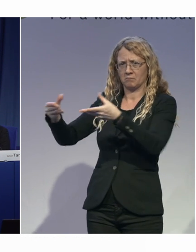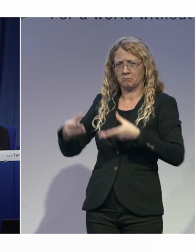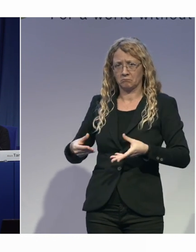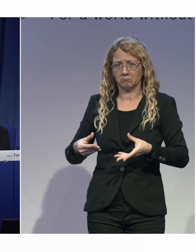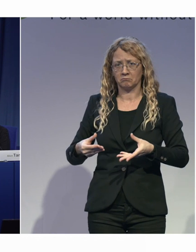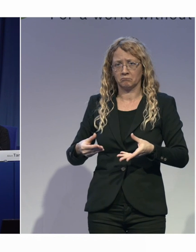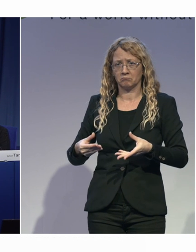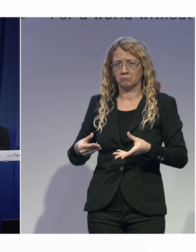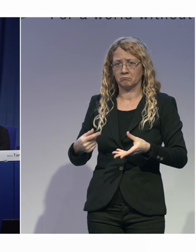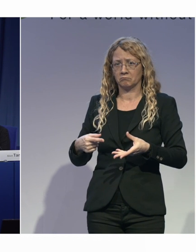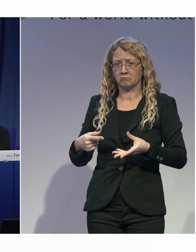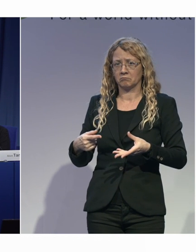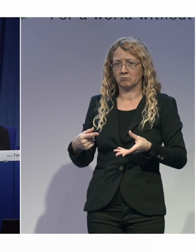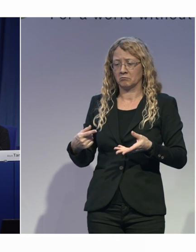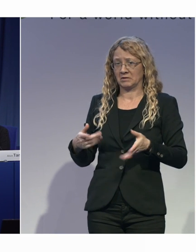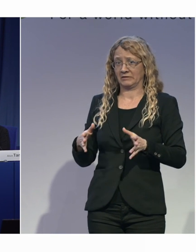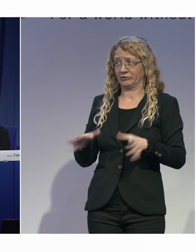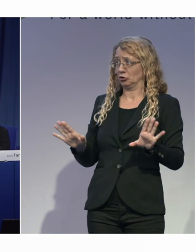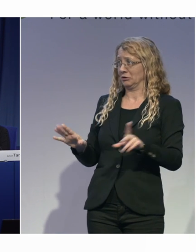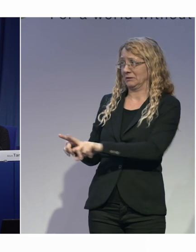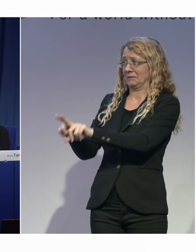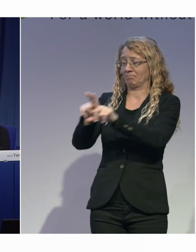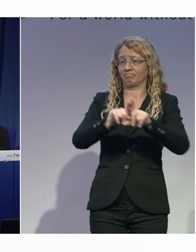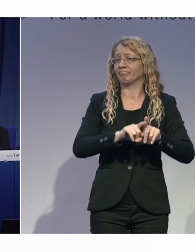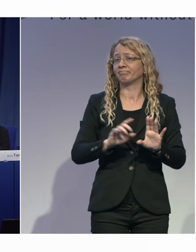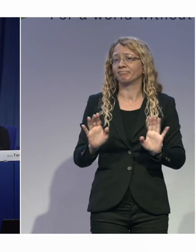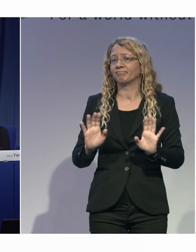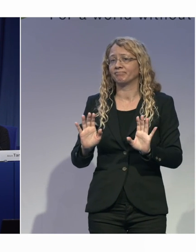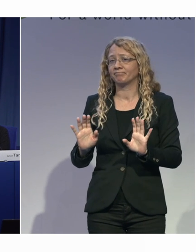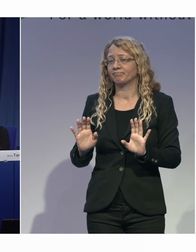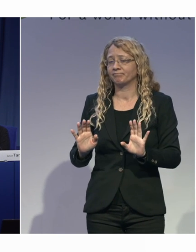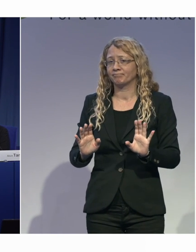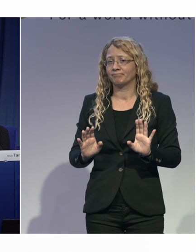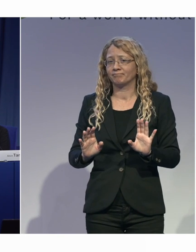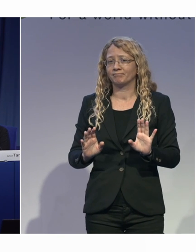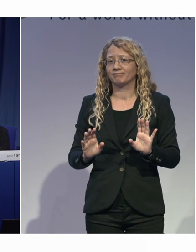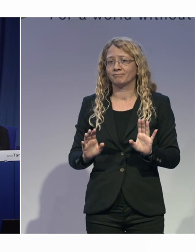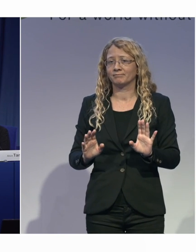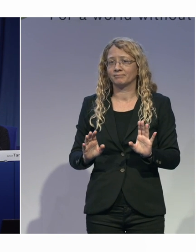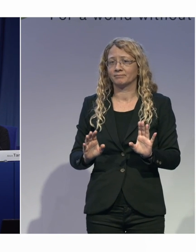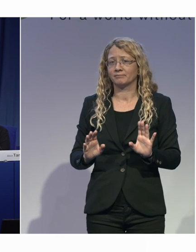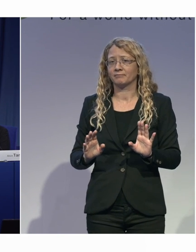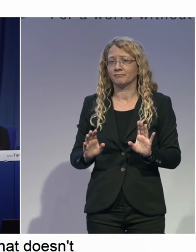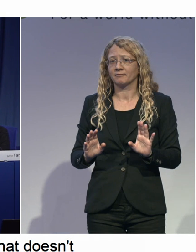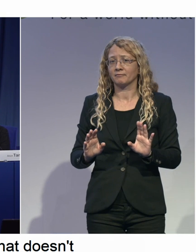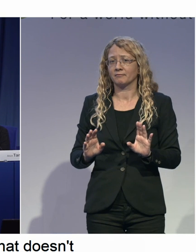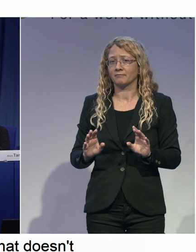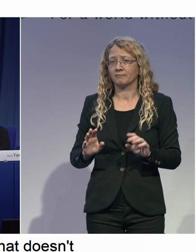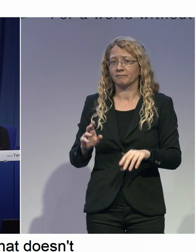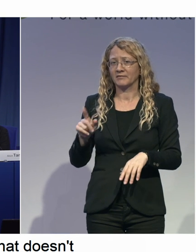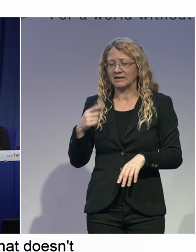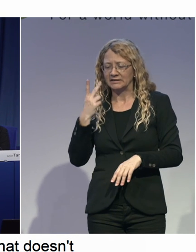think it would be a good idea to take a good look at what you have and also consider if there is any